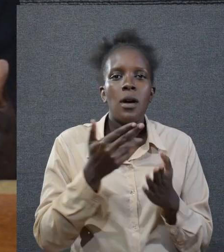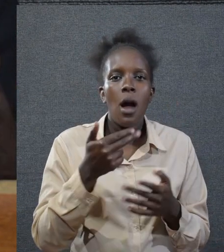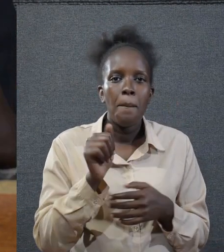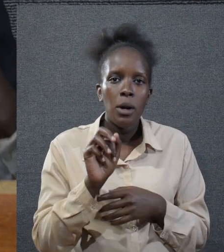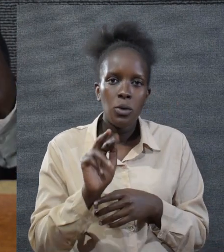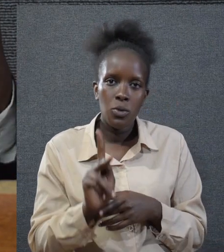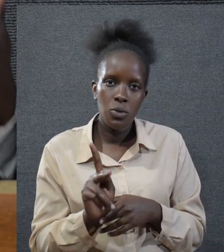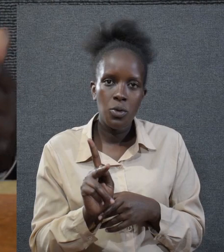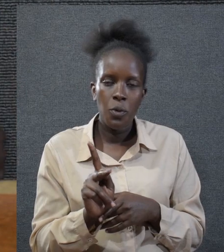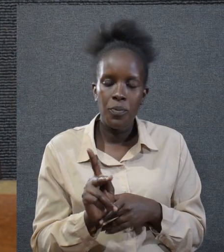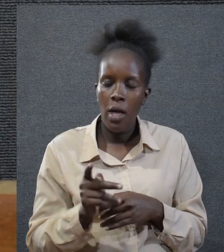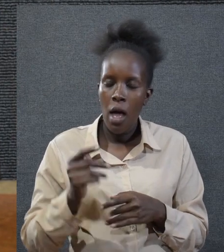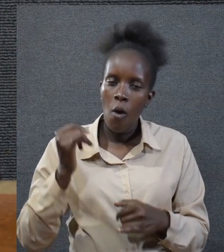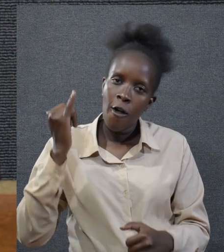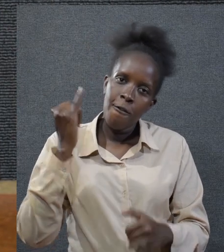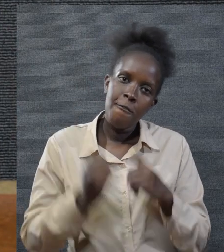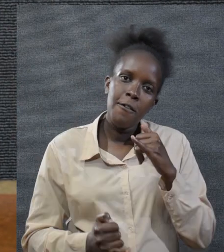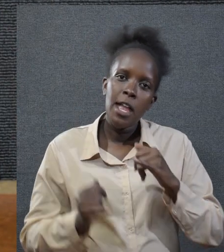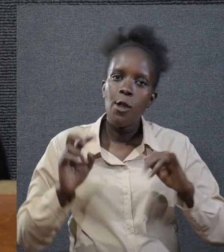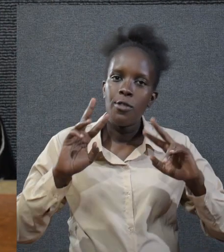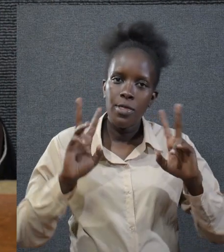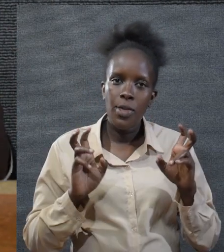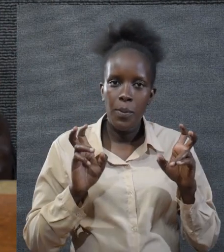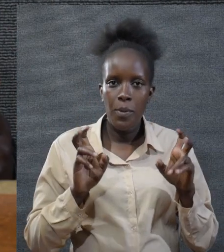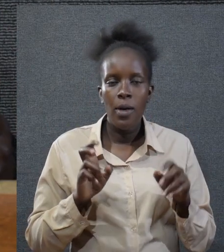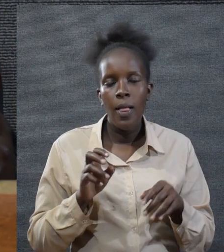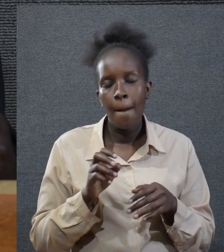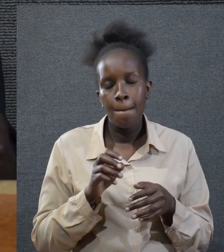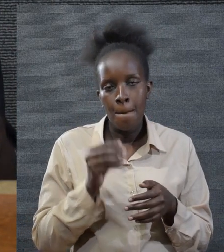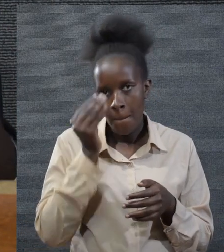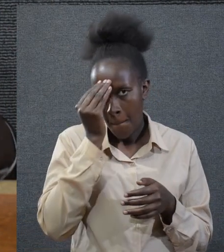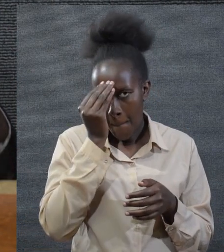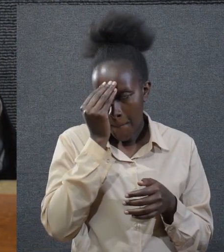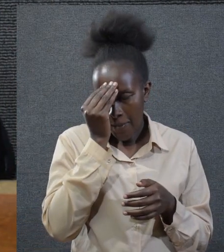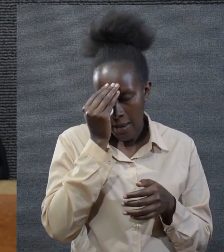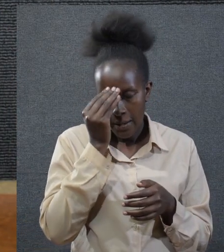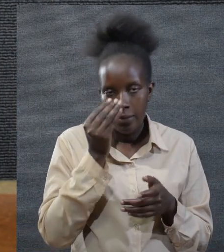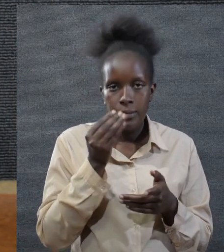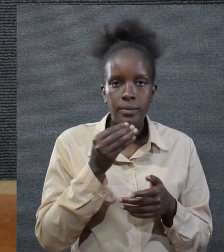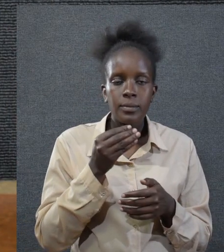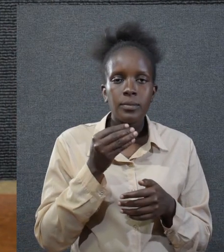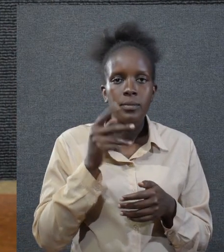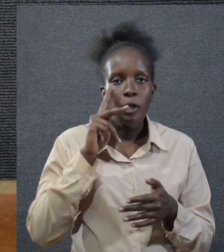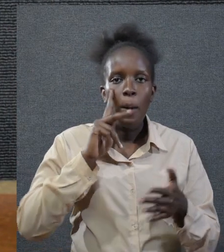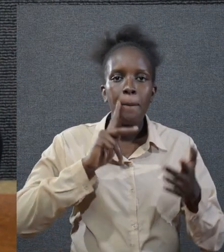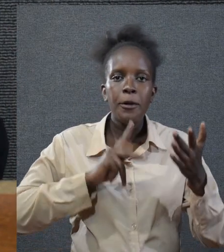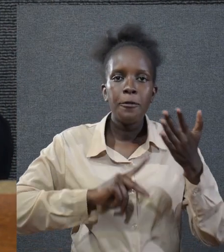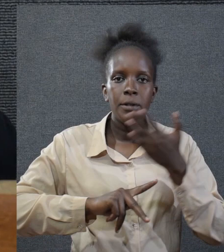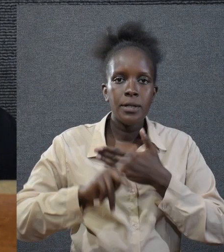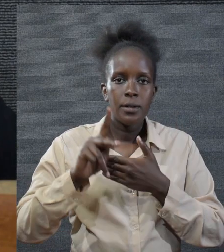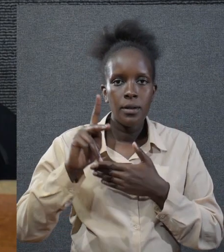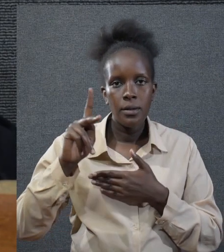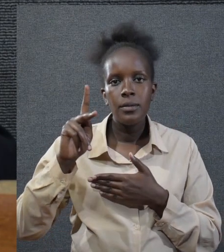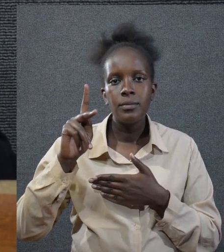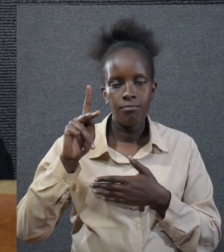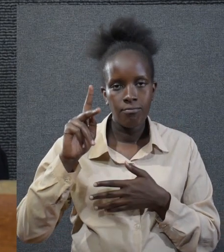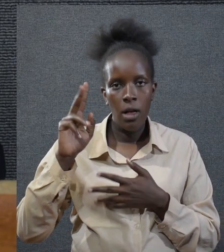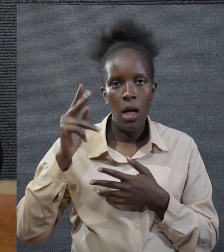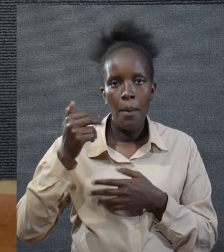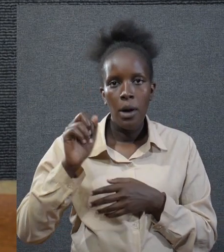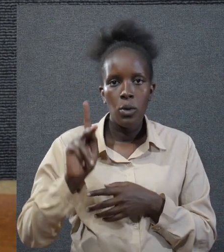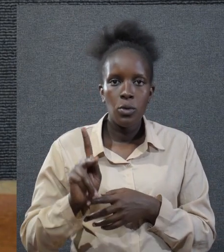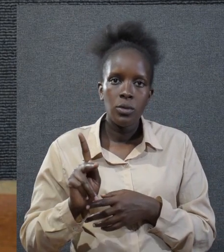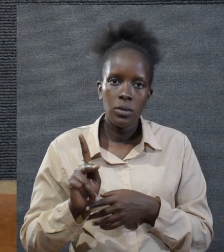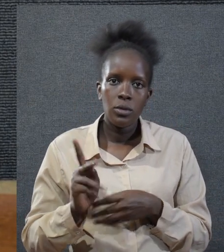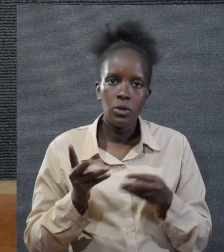understand the book of Habakkuk. Our last theme in the study of the prophet Habakkuk